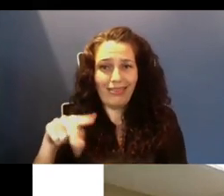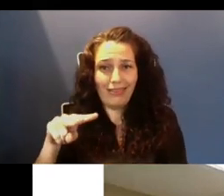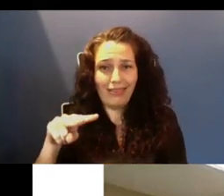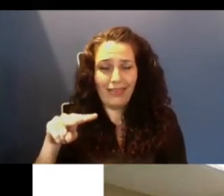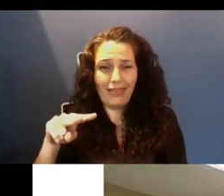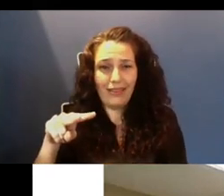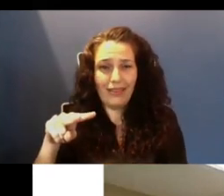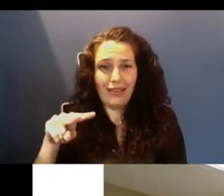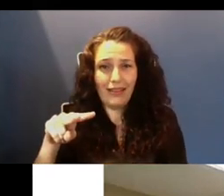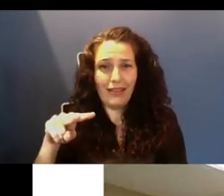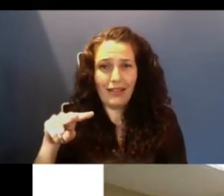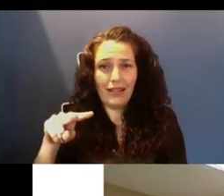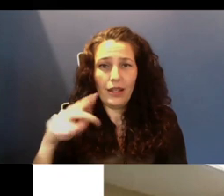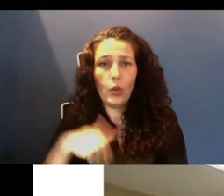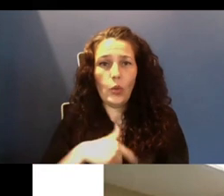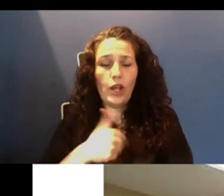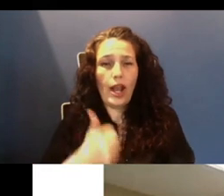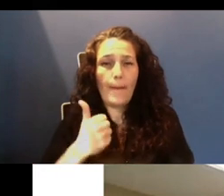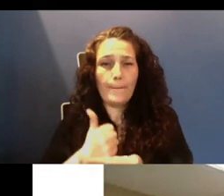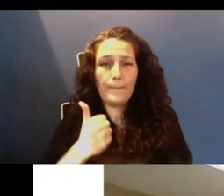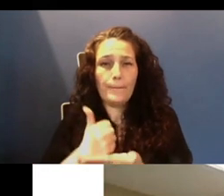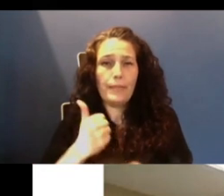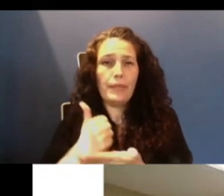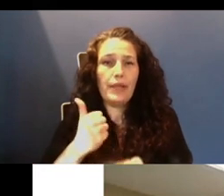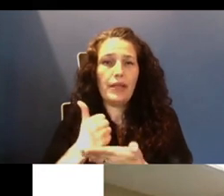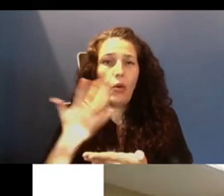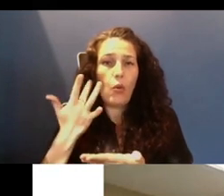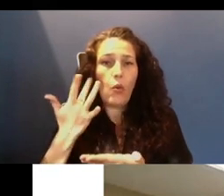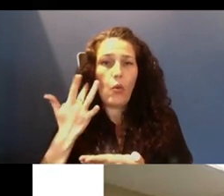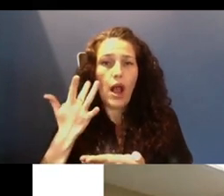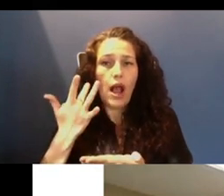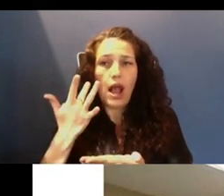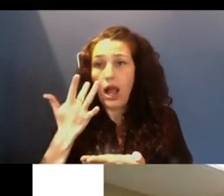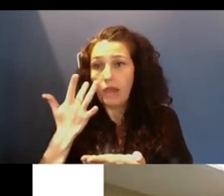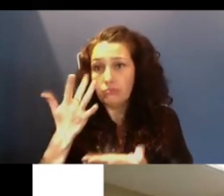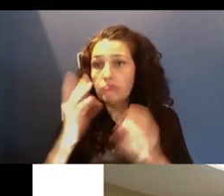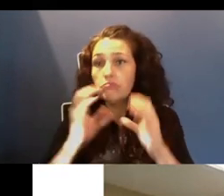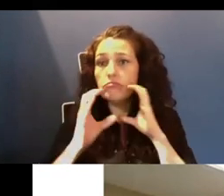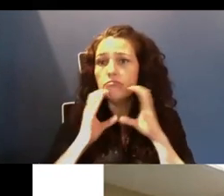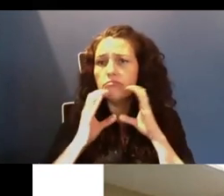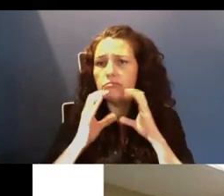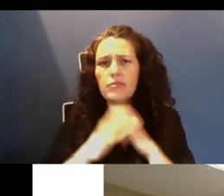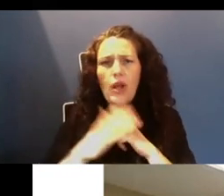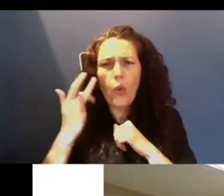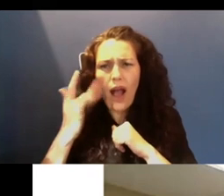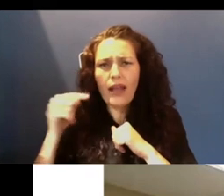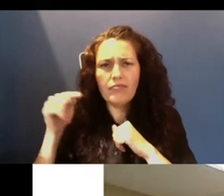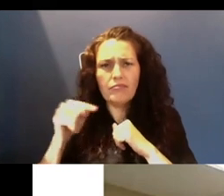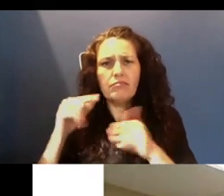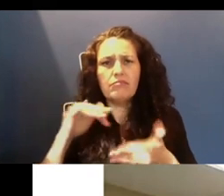are we're helping to communicate why the study is important, who is involved in the study,